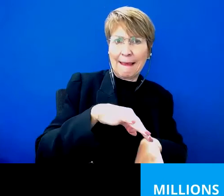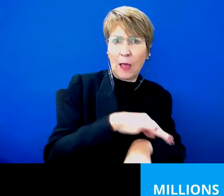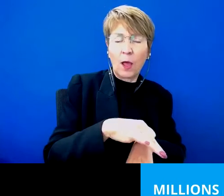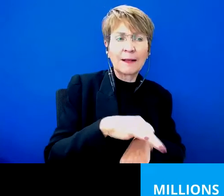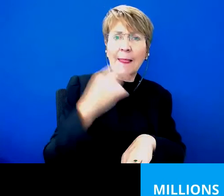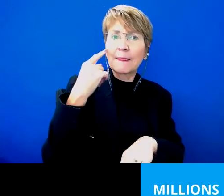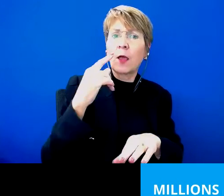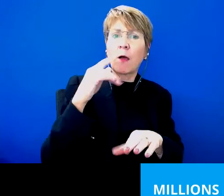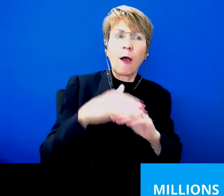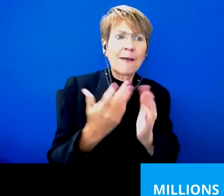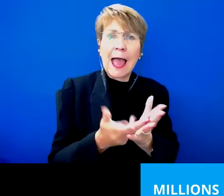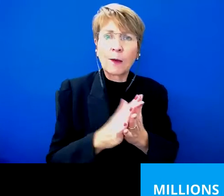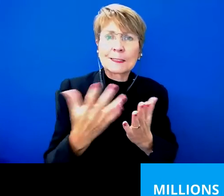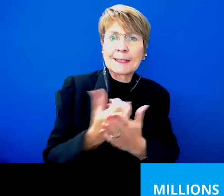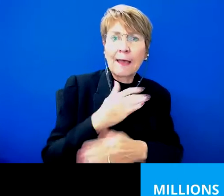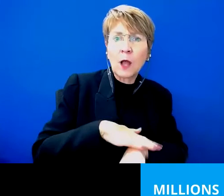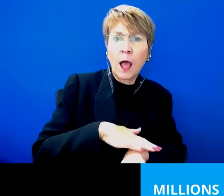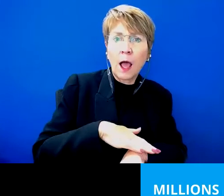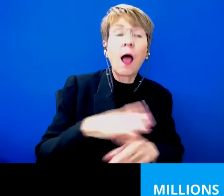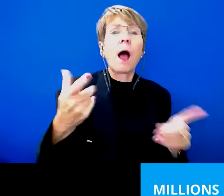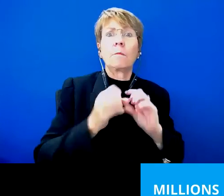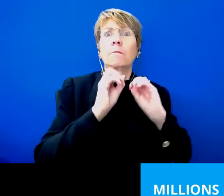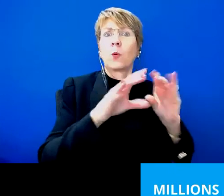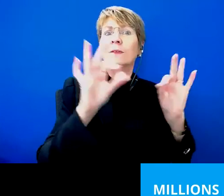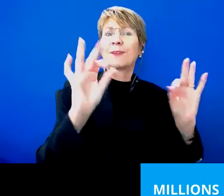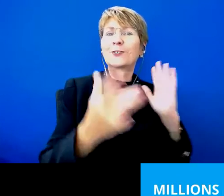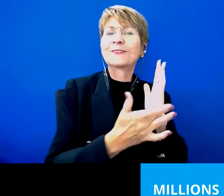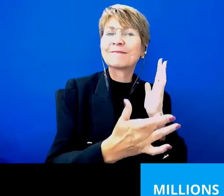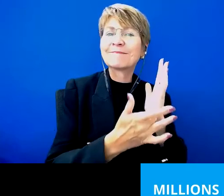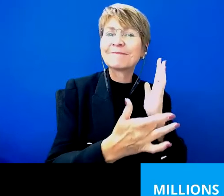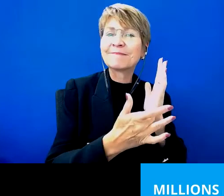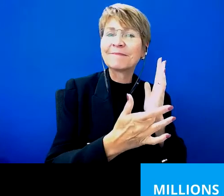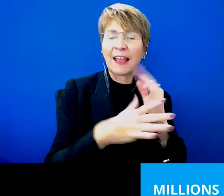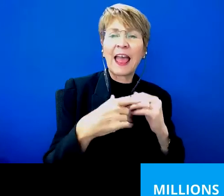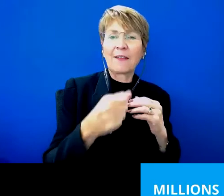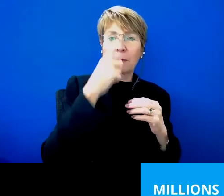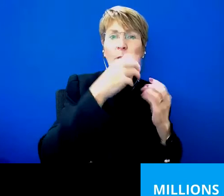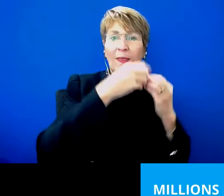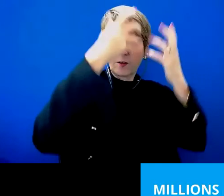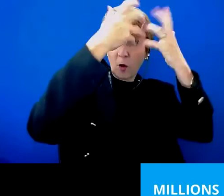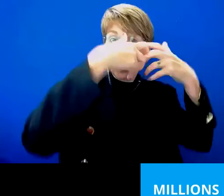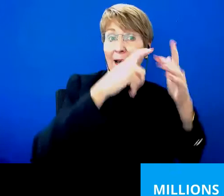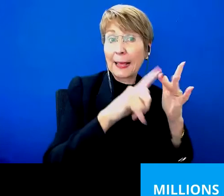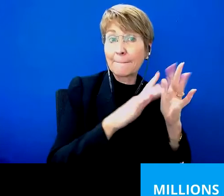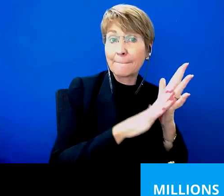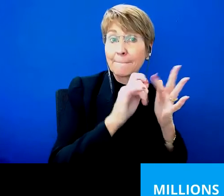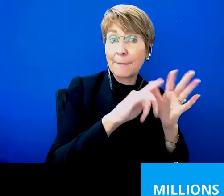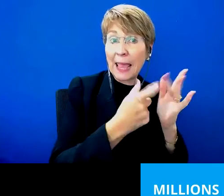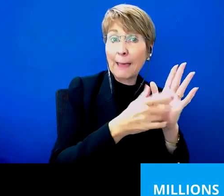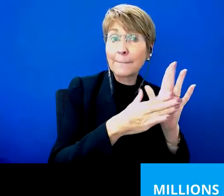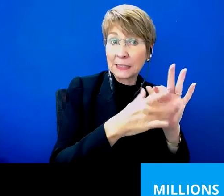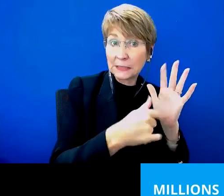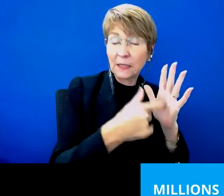technologies like smart home technologies for people with cognitive impairment to supplement safety monitoring